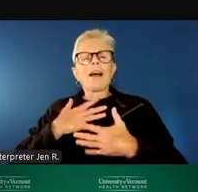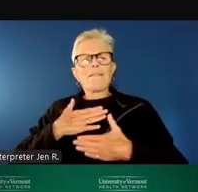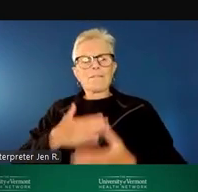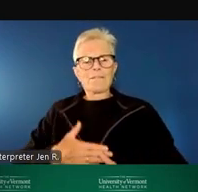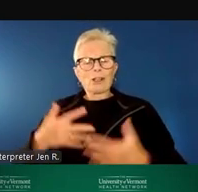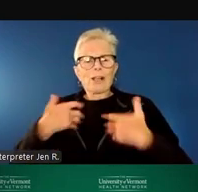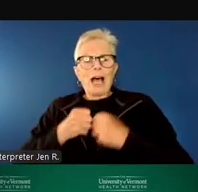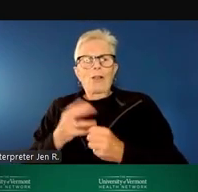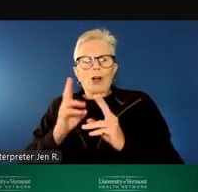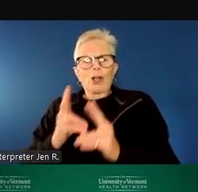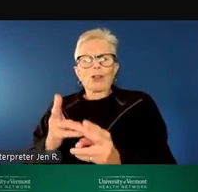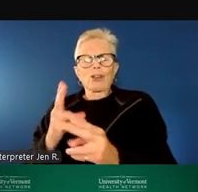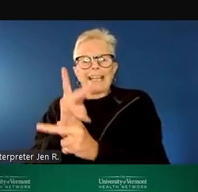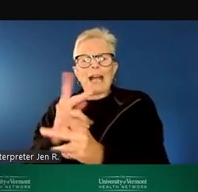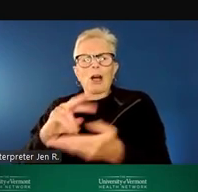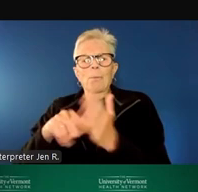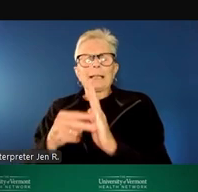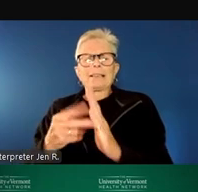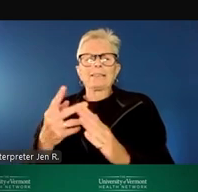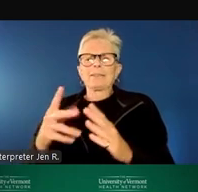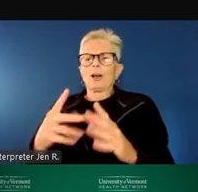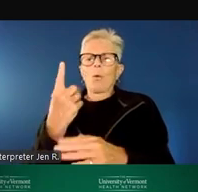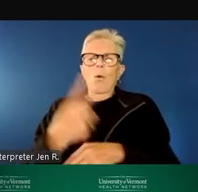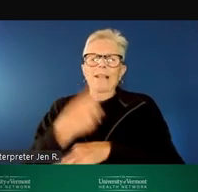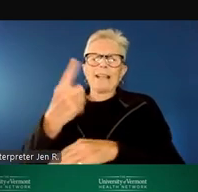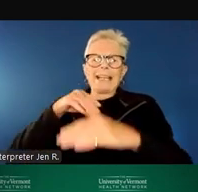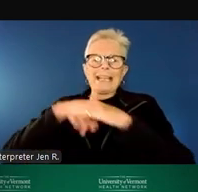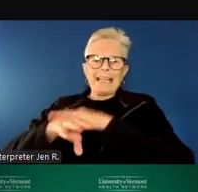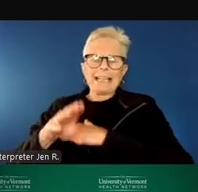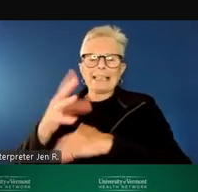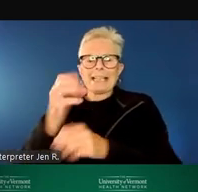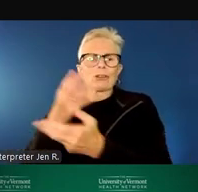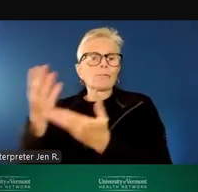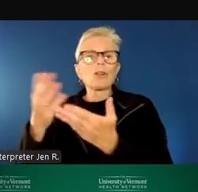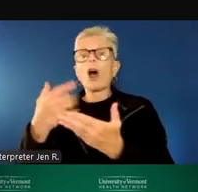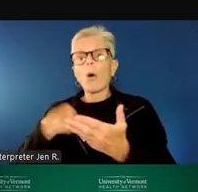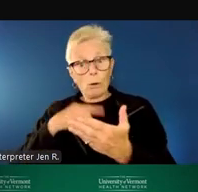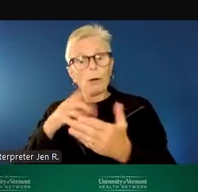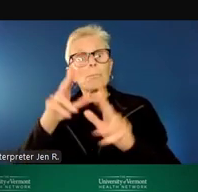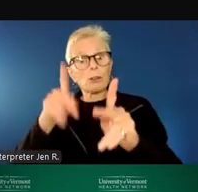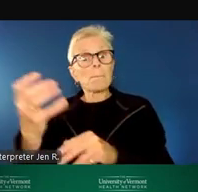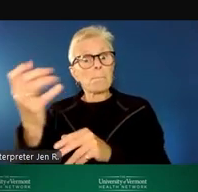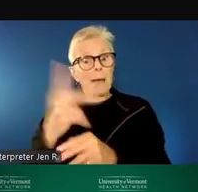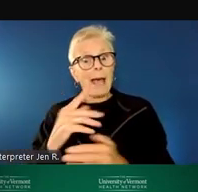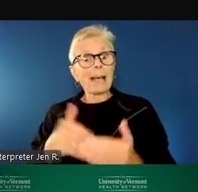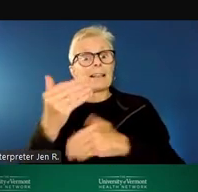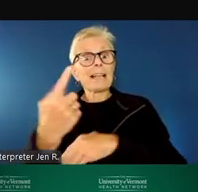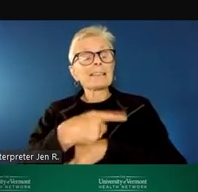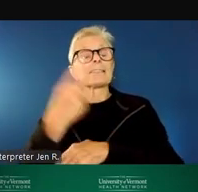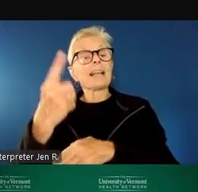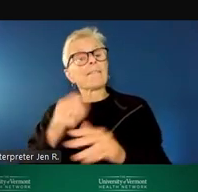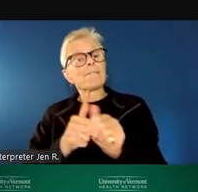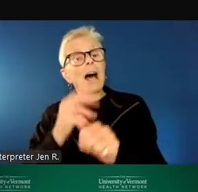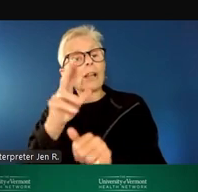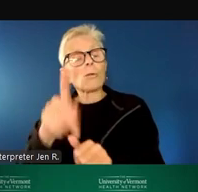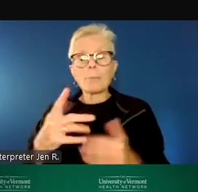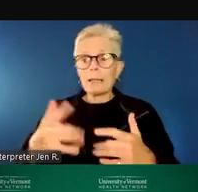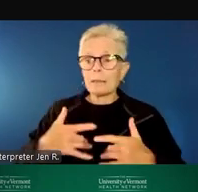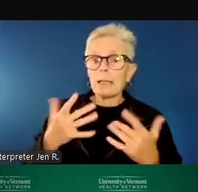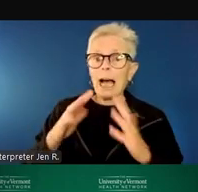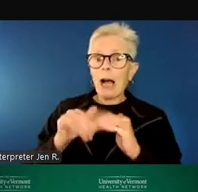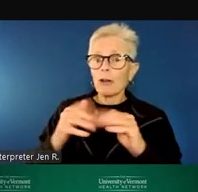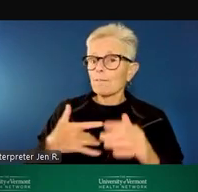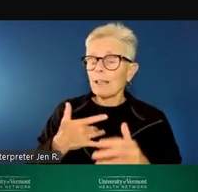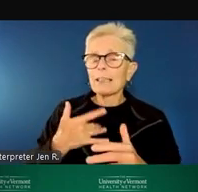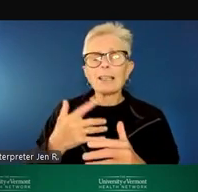single point of access for same-day services. We will be offering follow-up services knowing that for many people their crisis